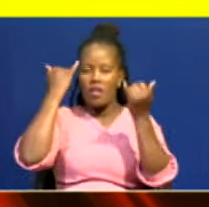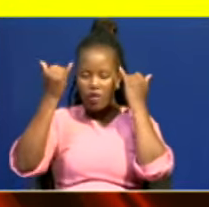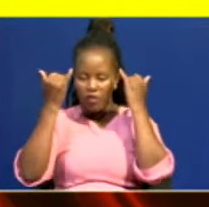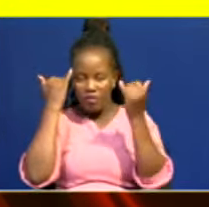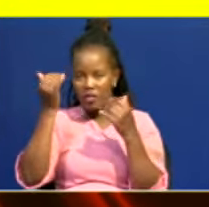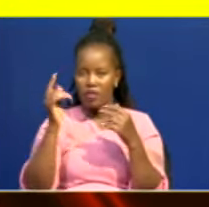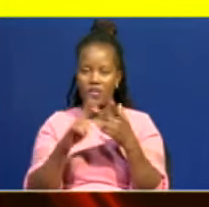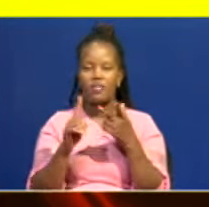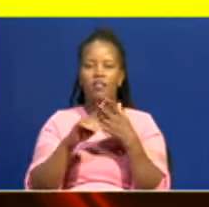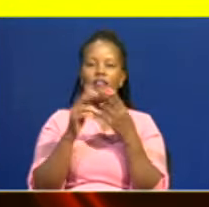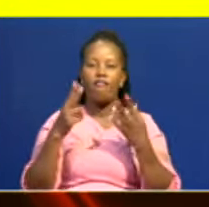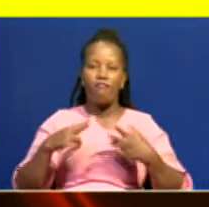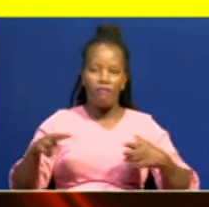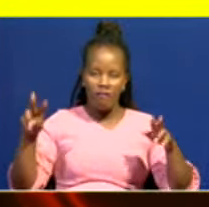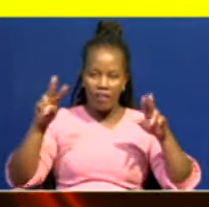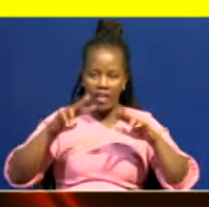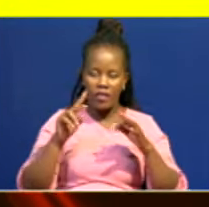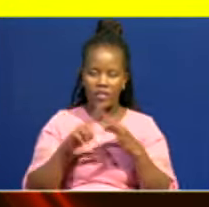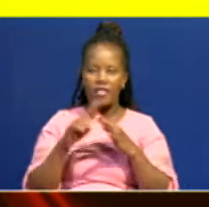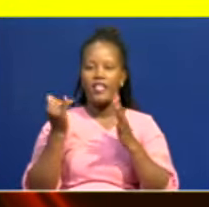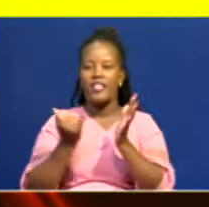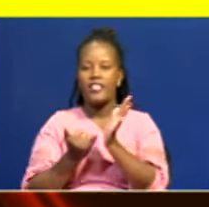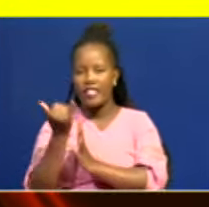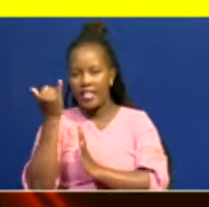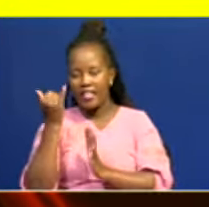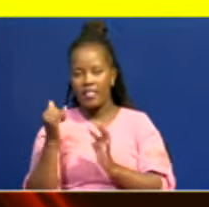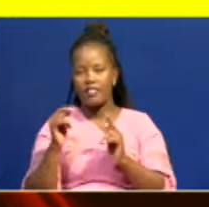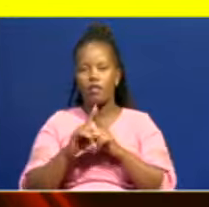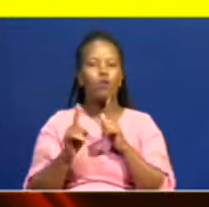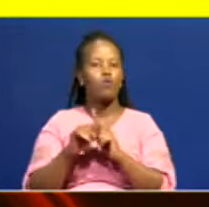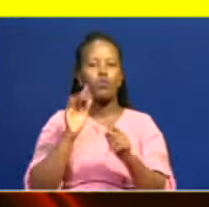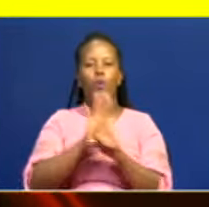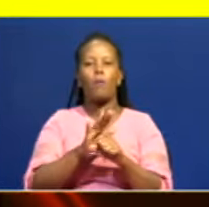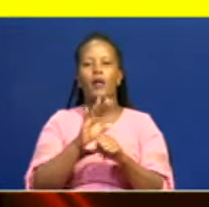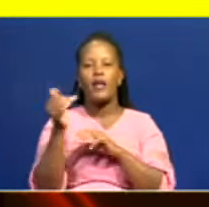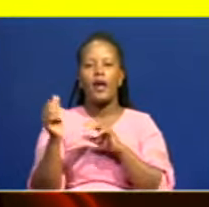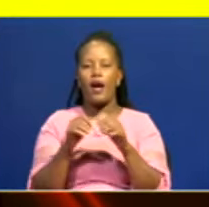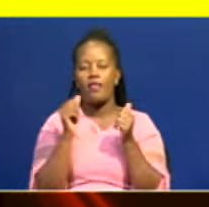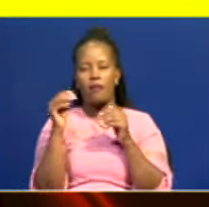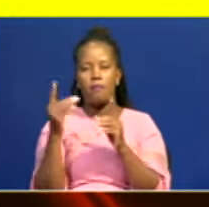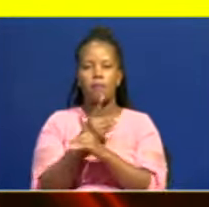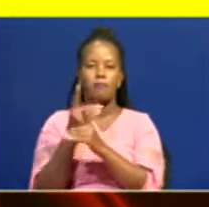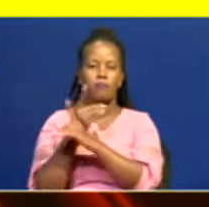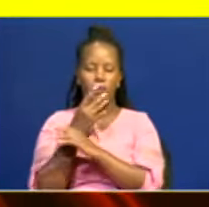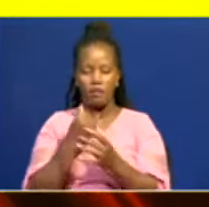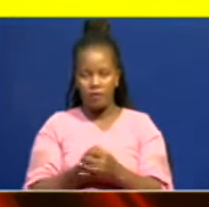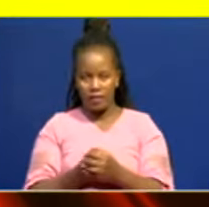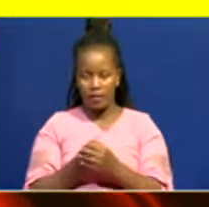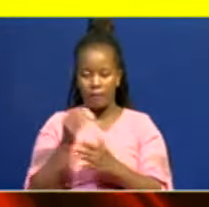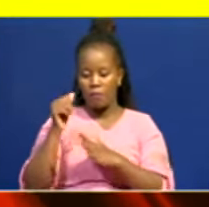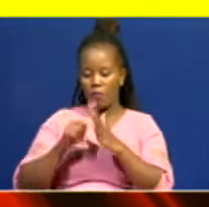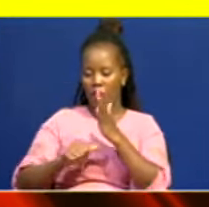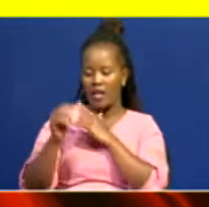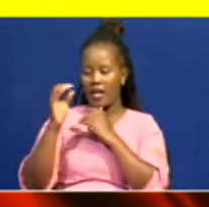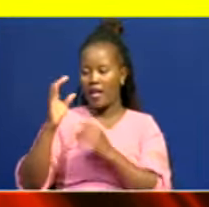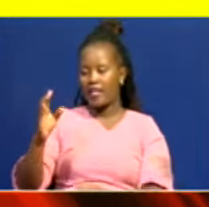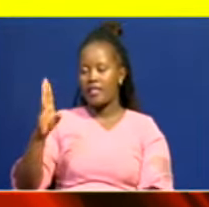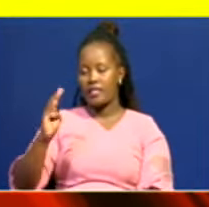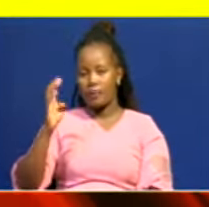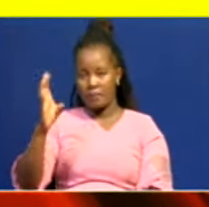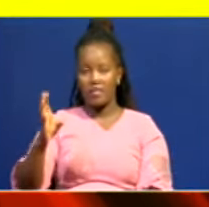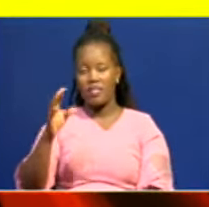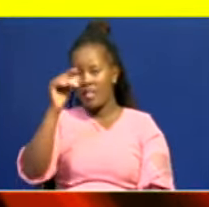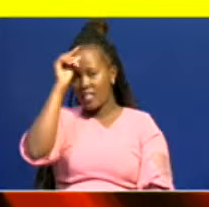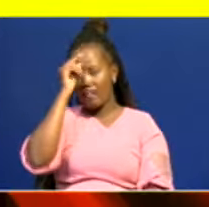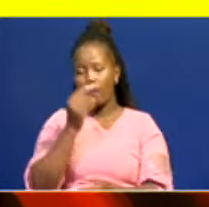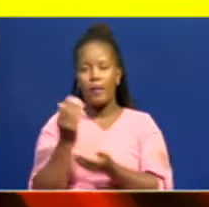integrity, among other parameters. Under the CPC, the government hopes to reduce